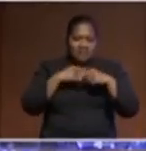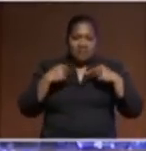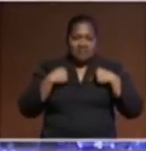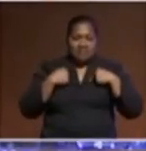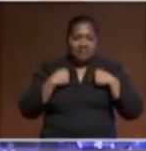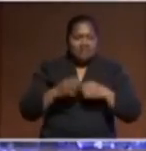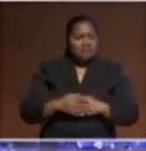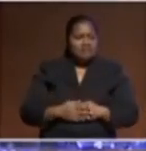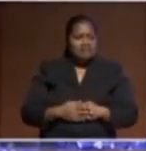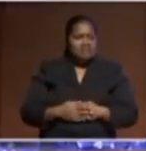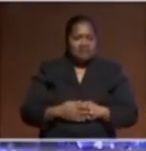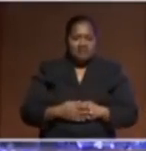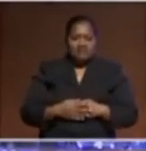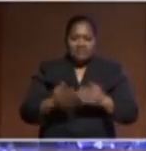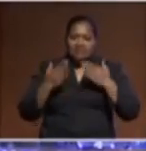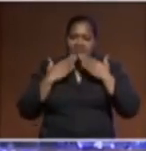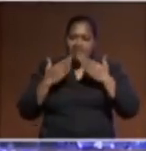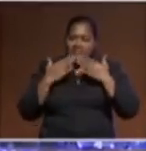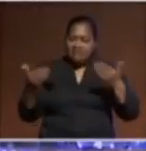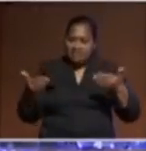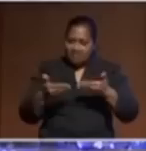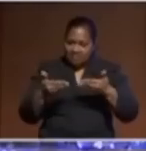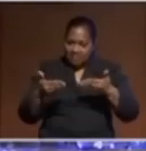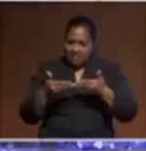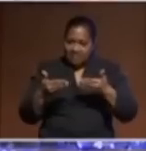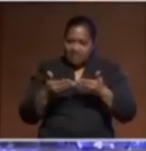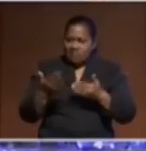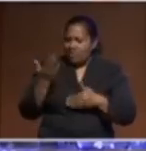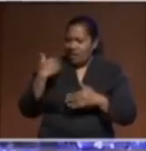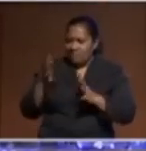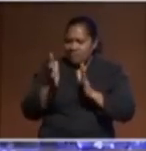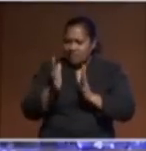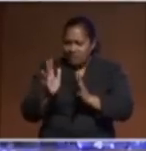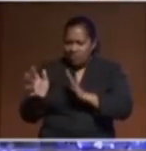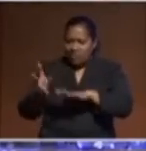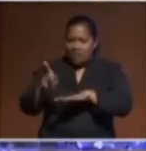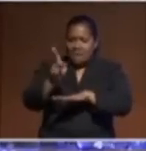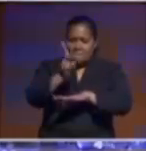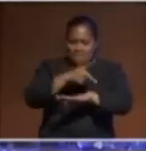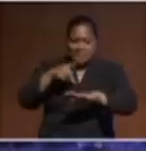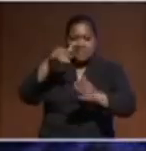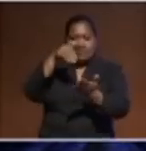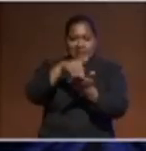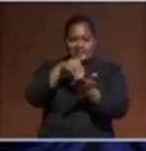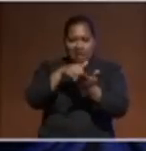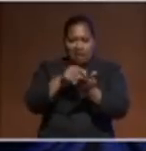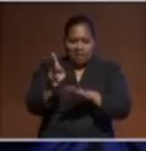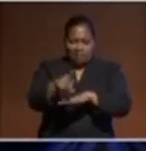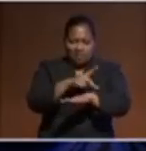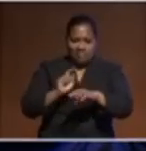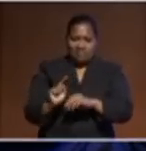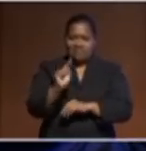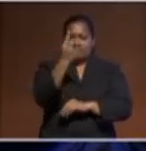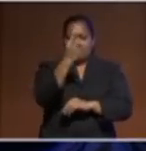For this, our last Talanoa in a series of Talanoa here at the Civic Centre. And my